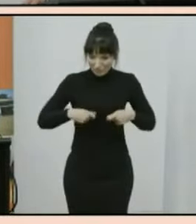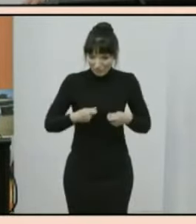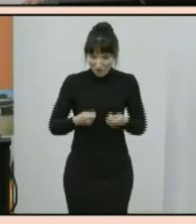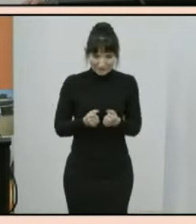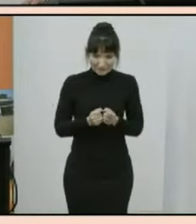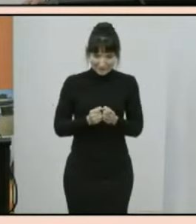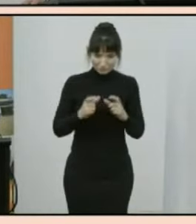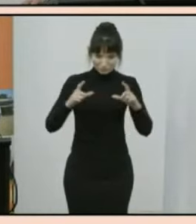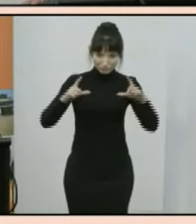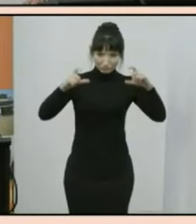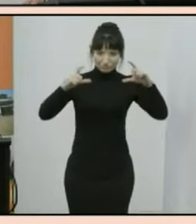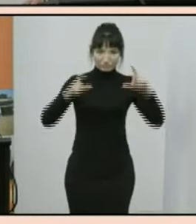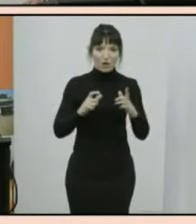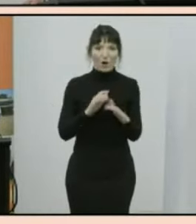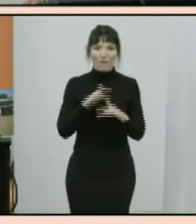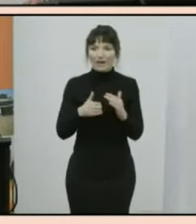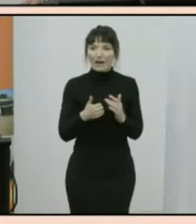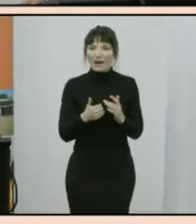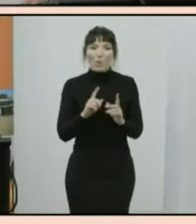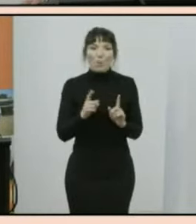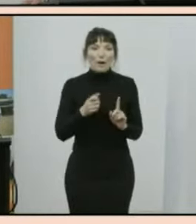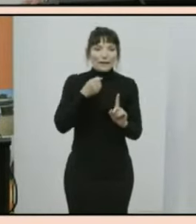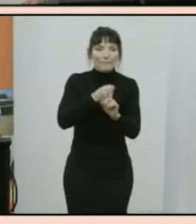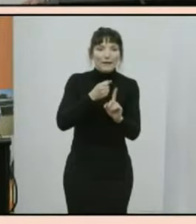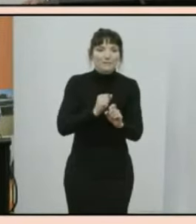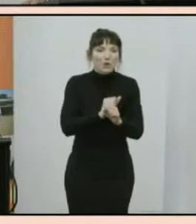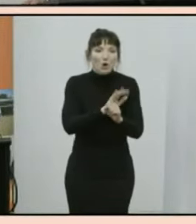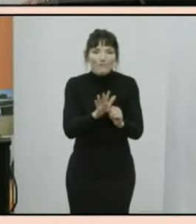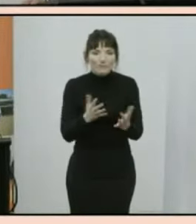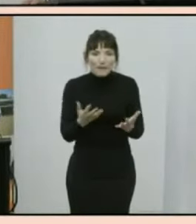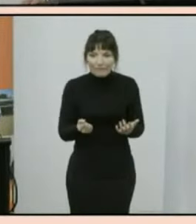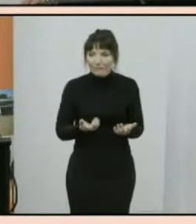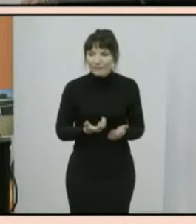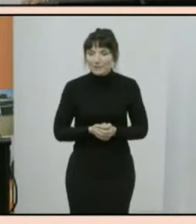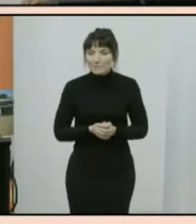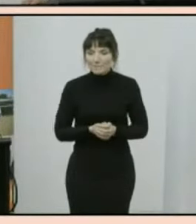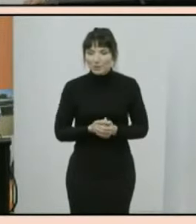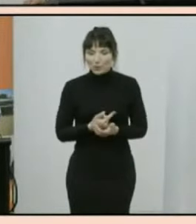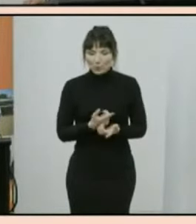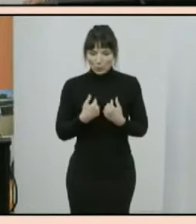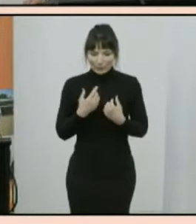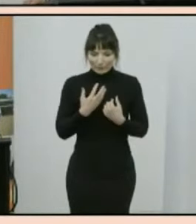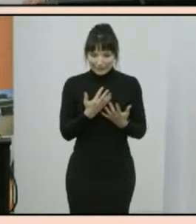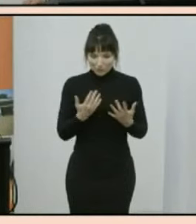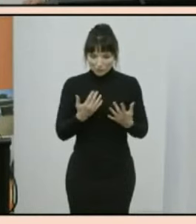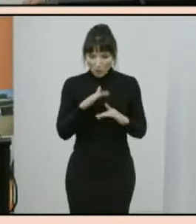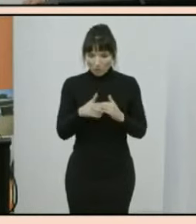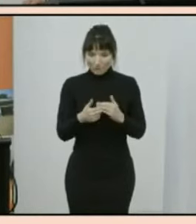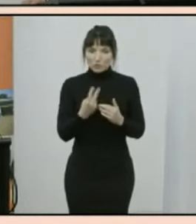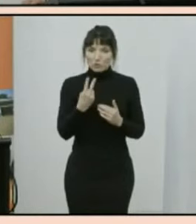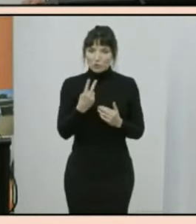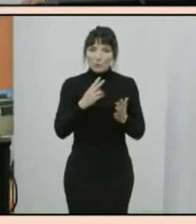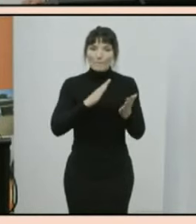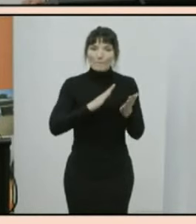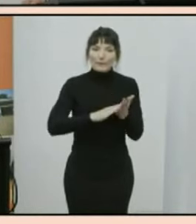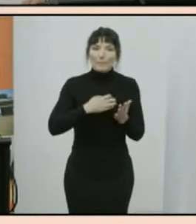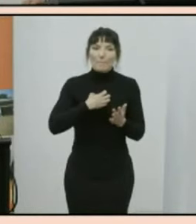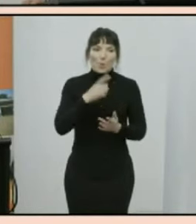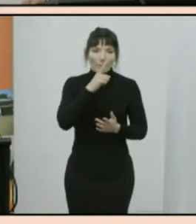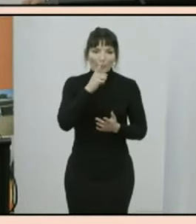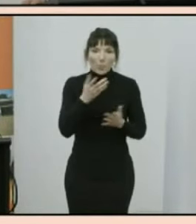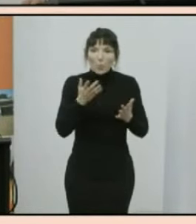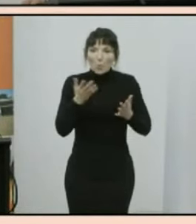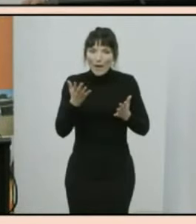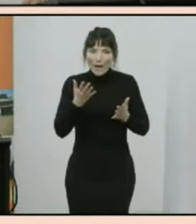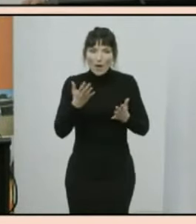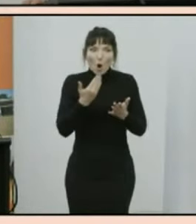impacts of covert 19. the 2021 census counted 2 million more people at home on census night than